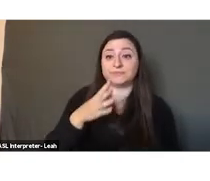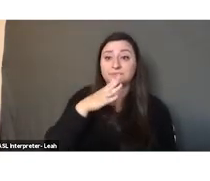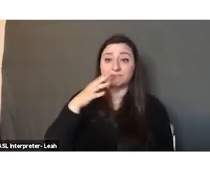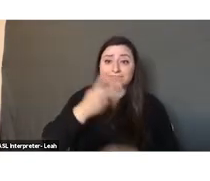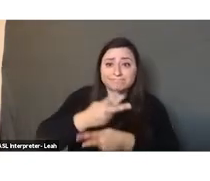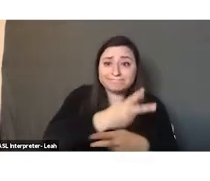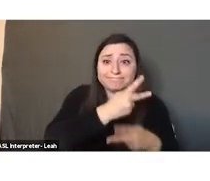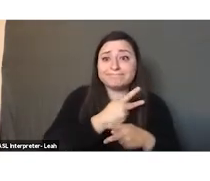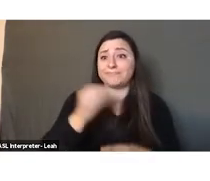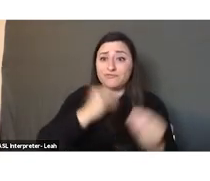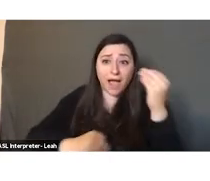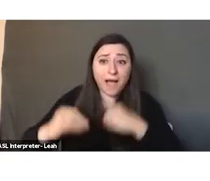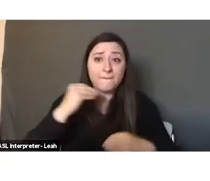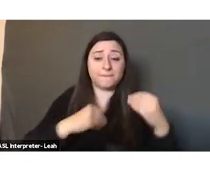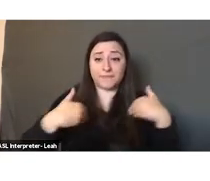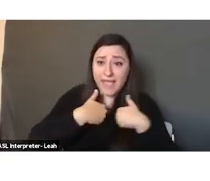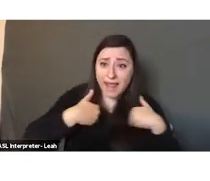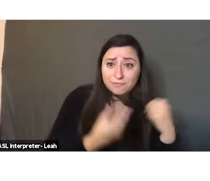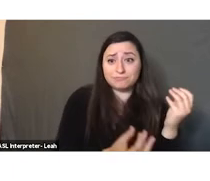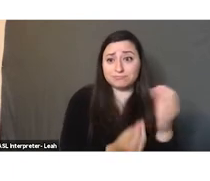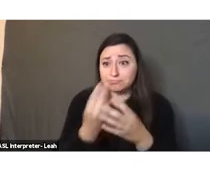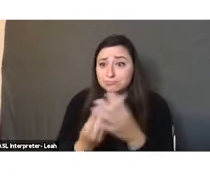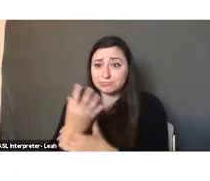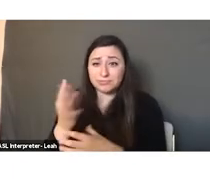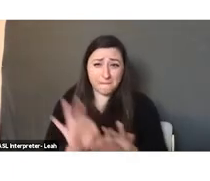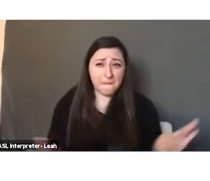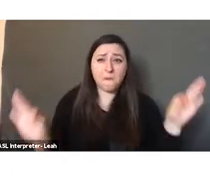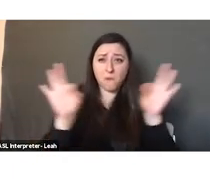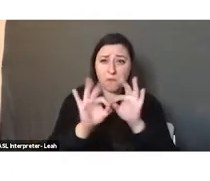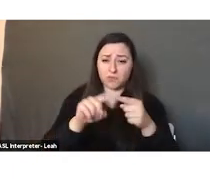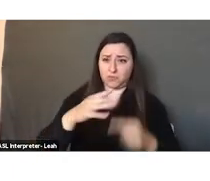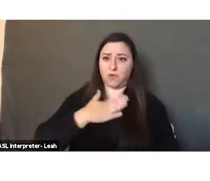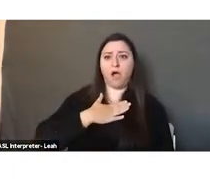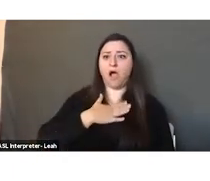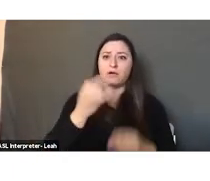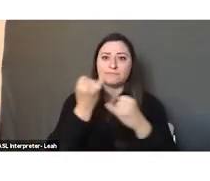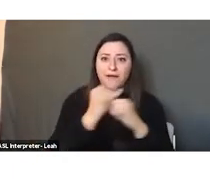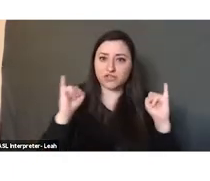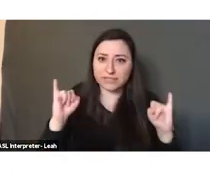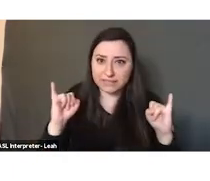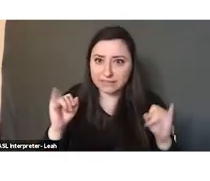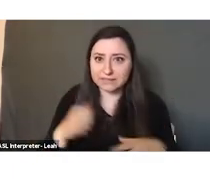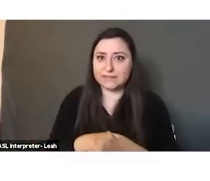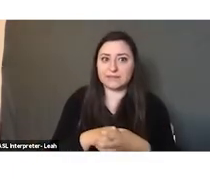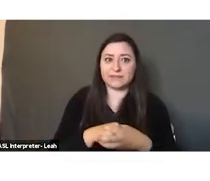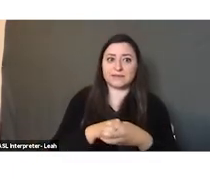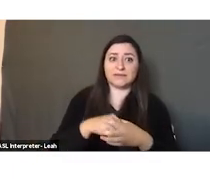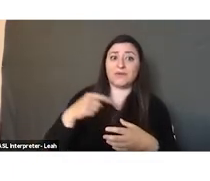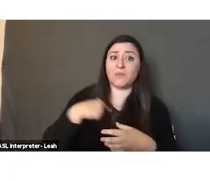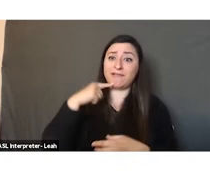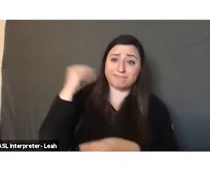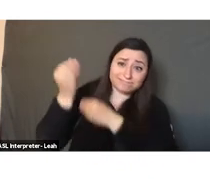crops and animals that are crucial to our sovereignty. We are the heirs of 12,000